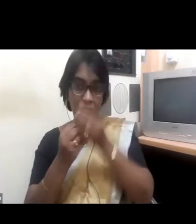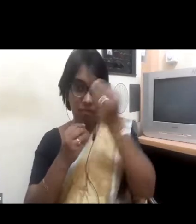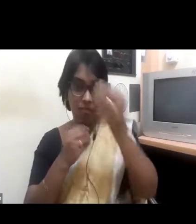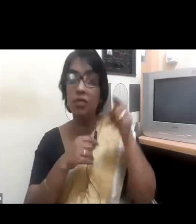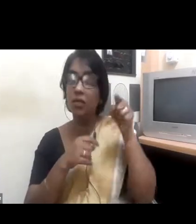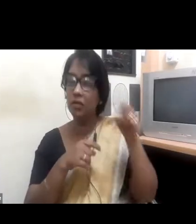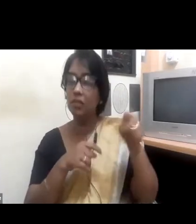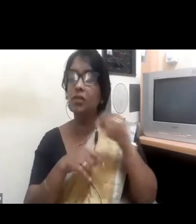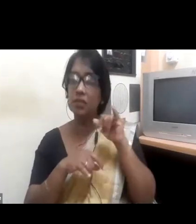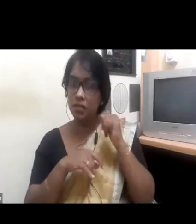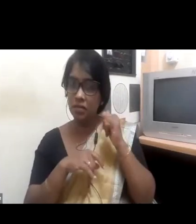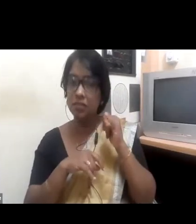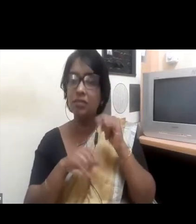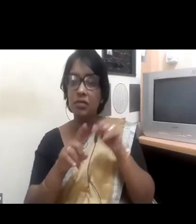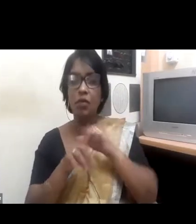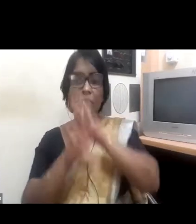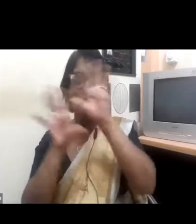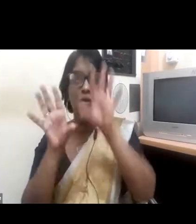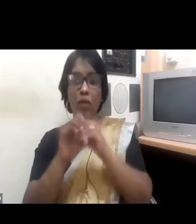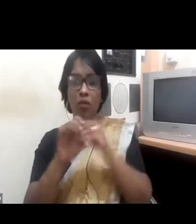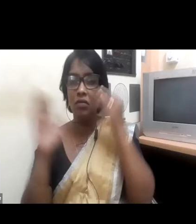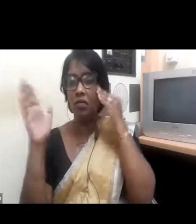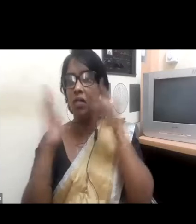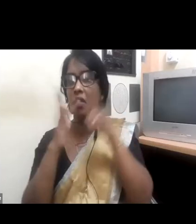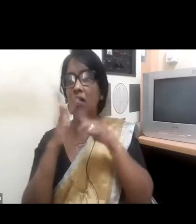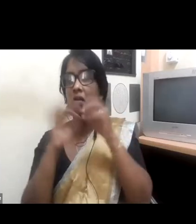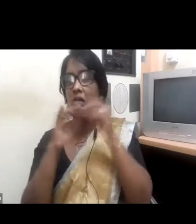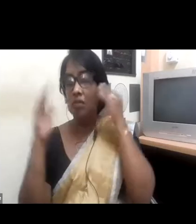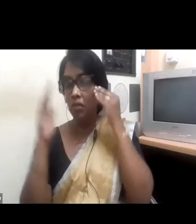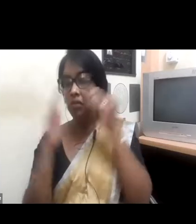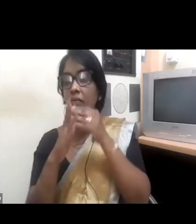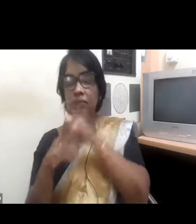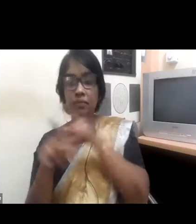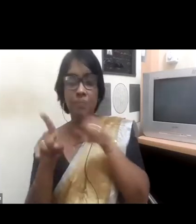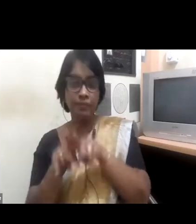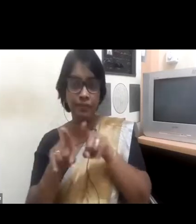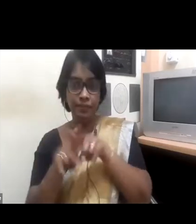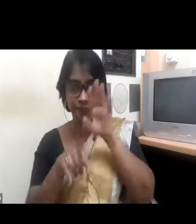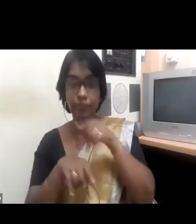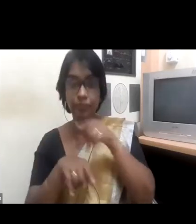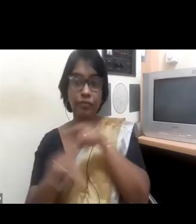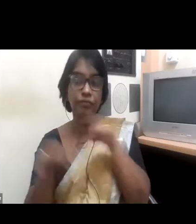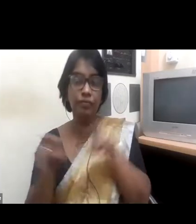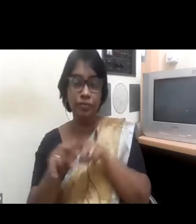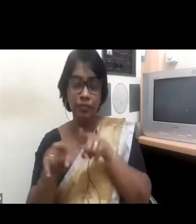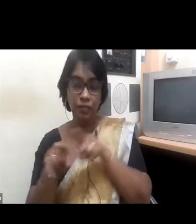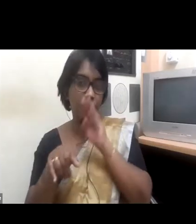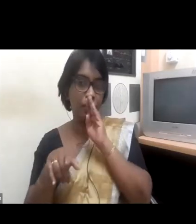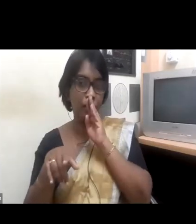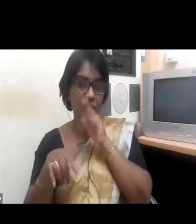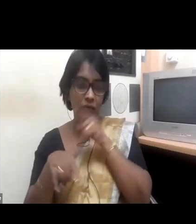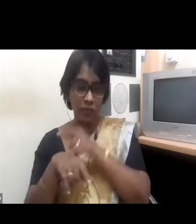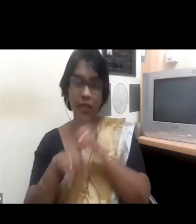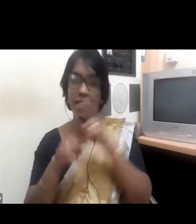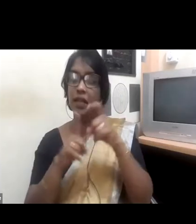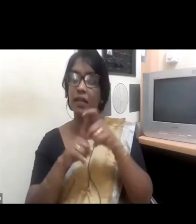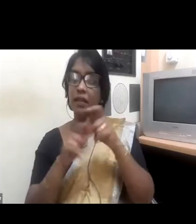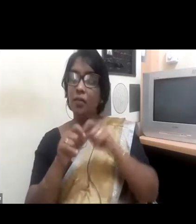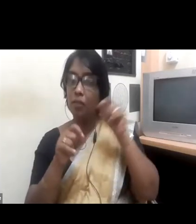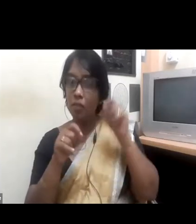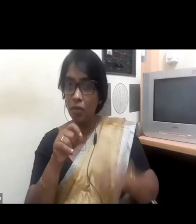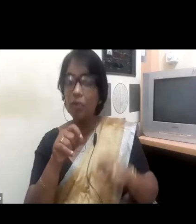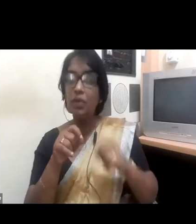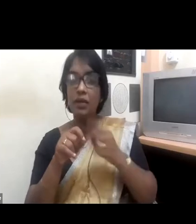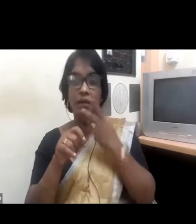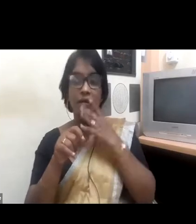objective. So the board directors are generally selected for their expertise in areas relevant to